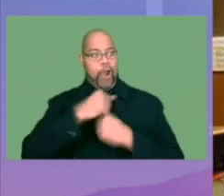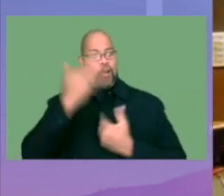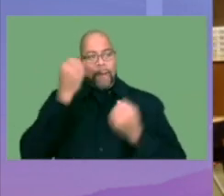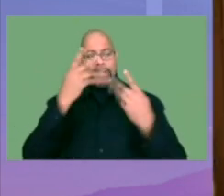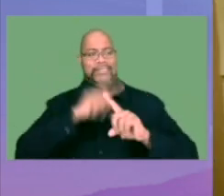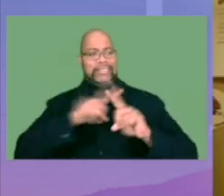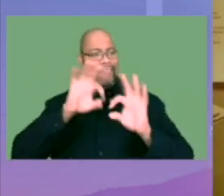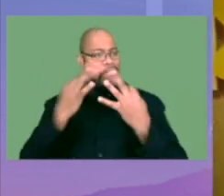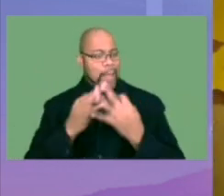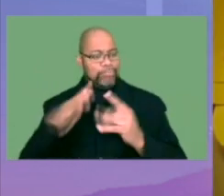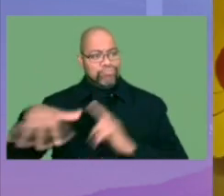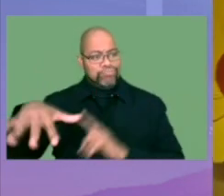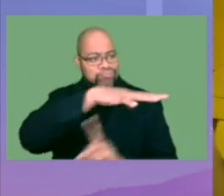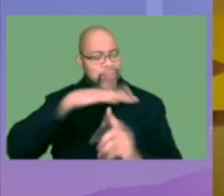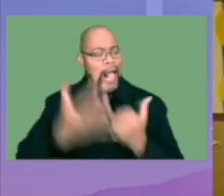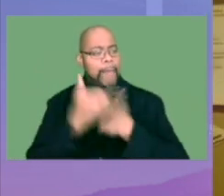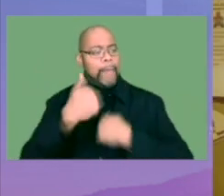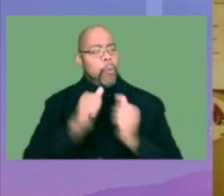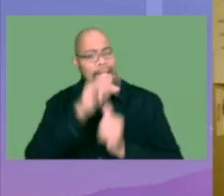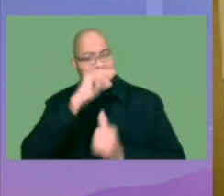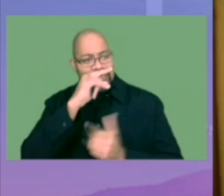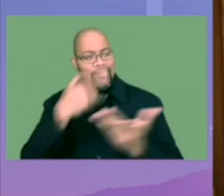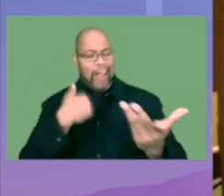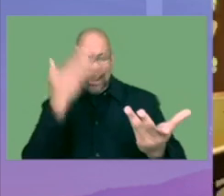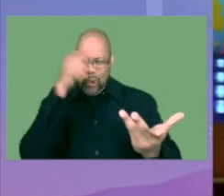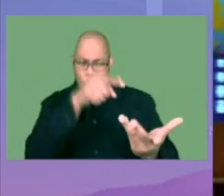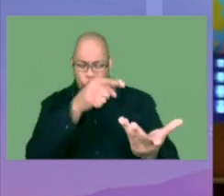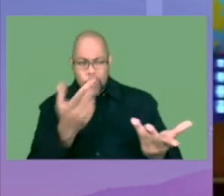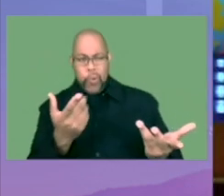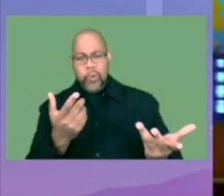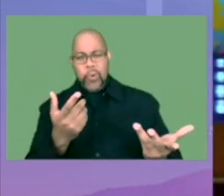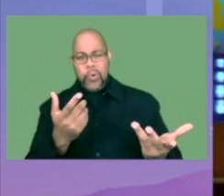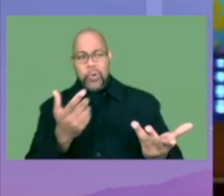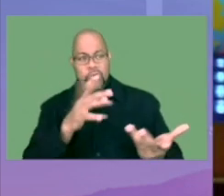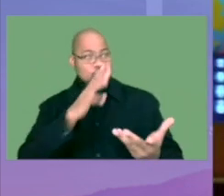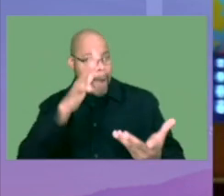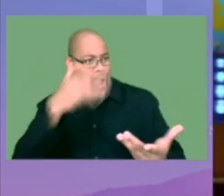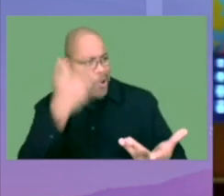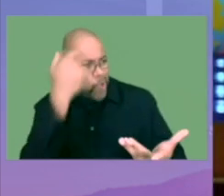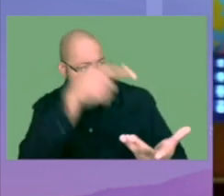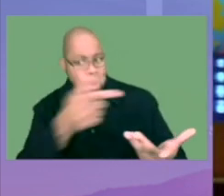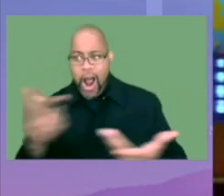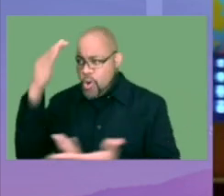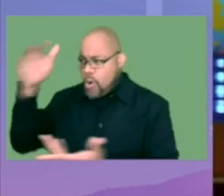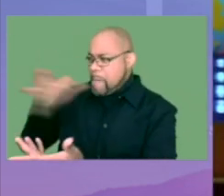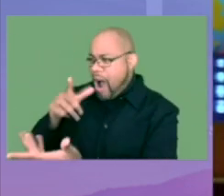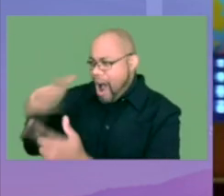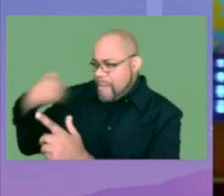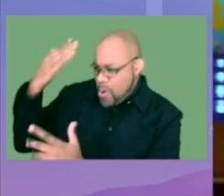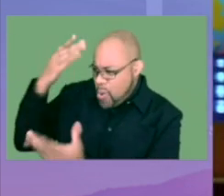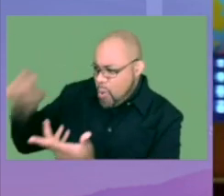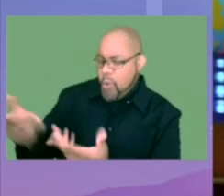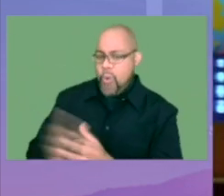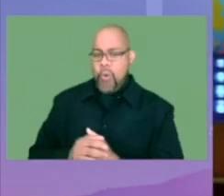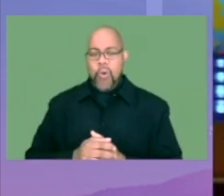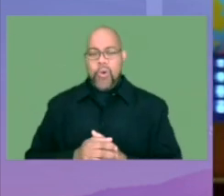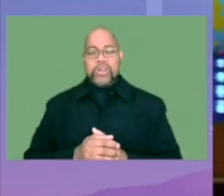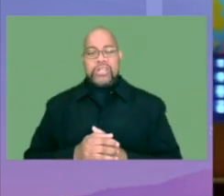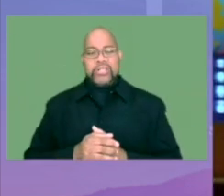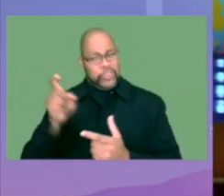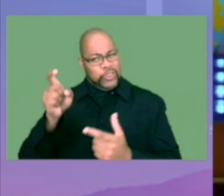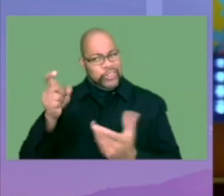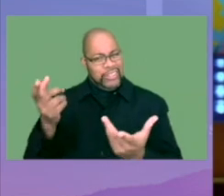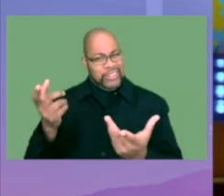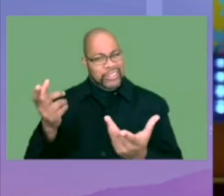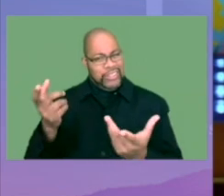working. So I know a lot of the families. It helps me with the kids. Hey, I know your grandma or I know your mom. Hey,